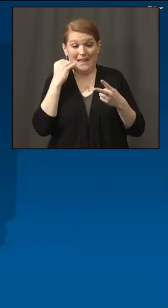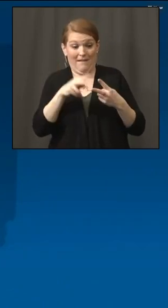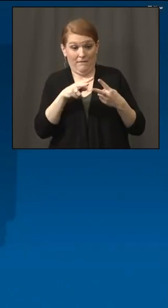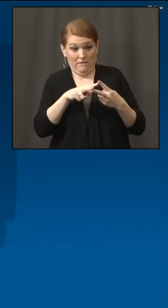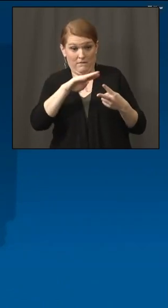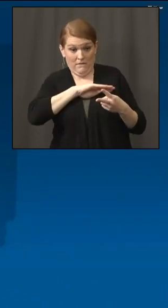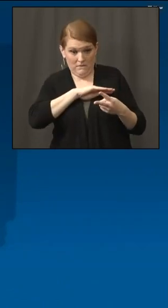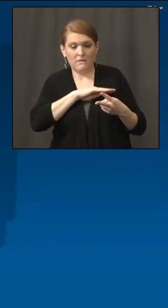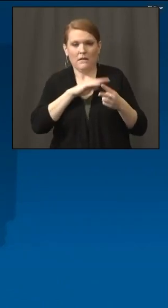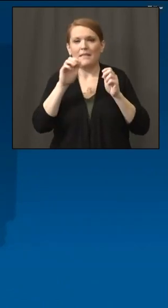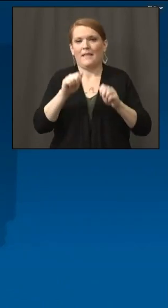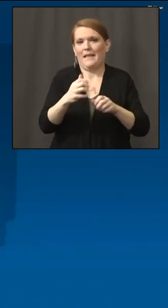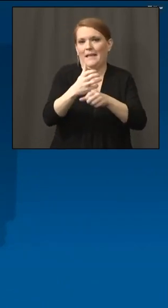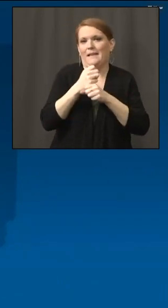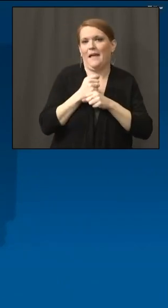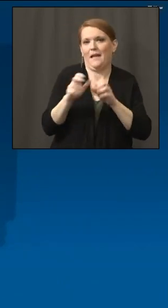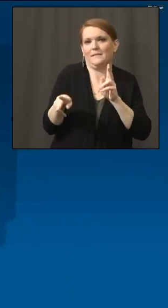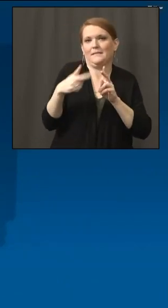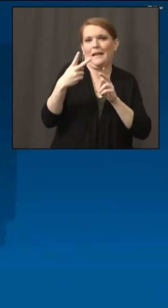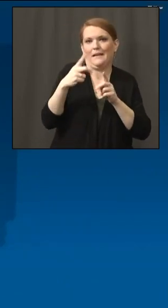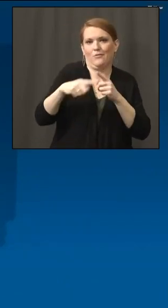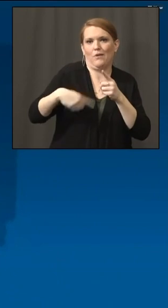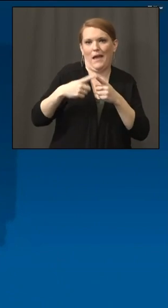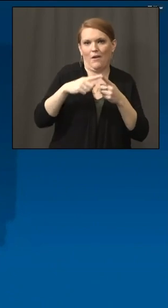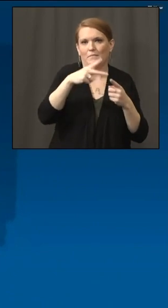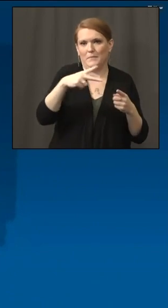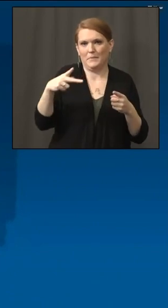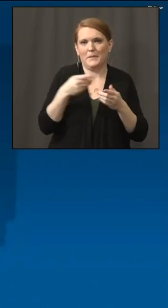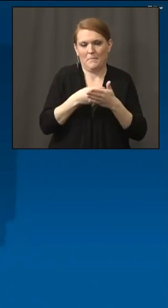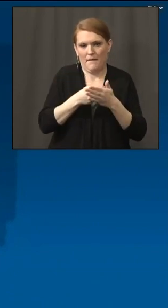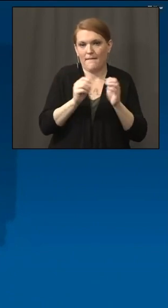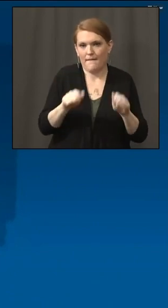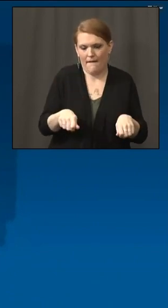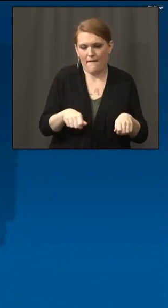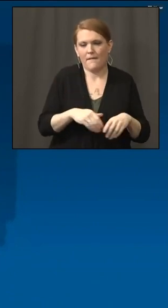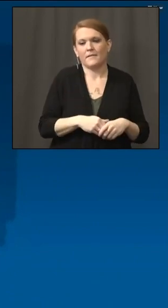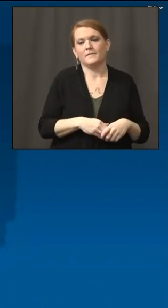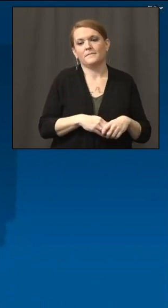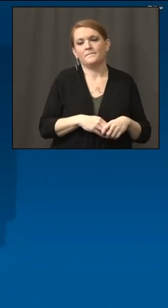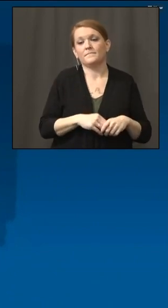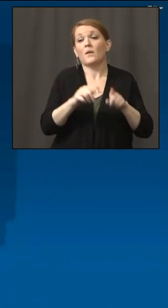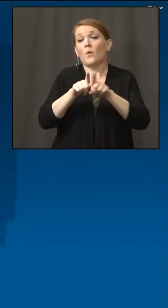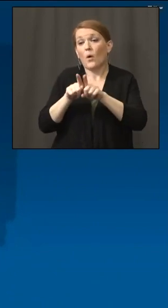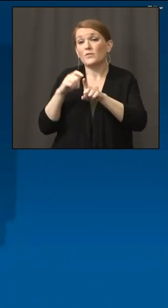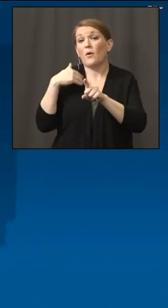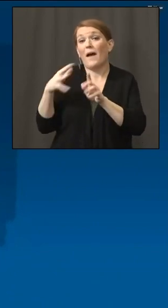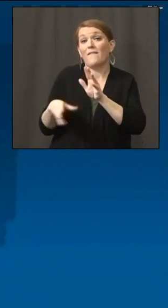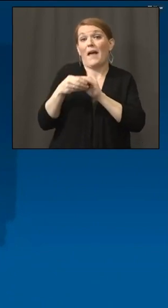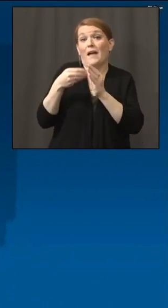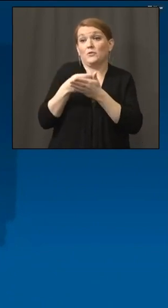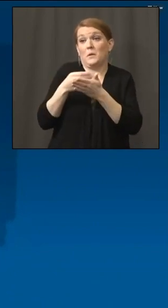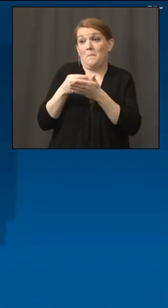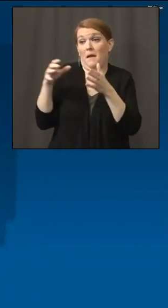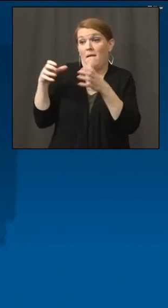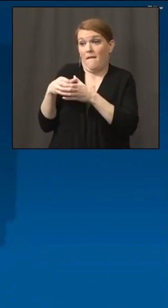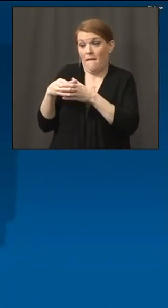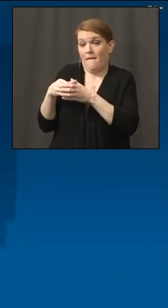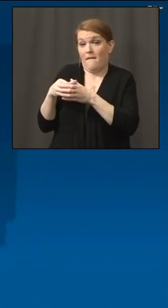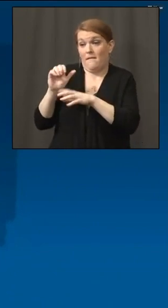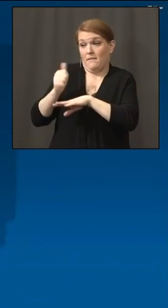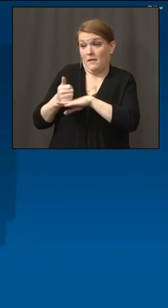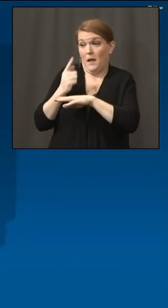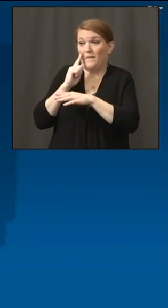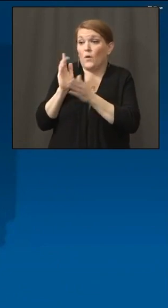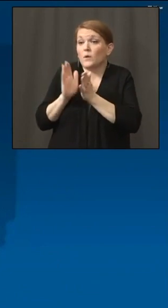draw. Additionally, they have set asides for small kind of community lenders and